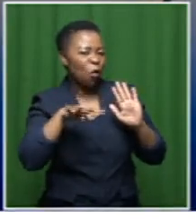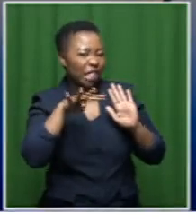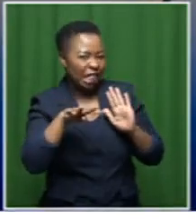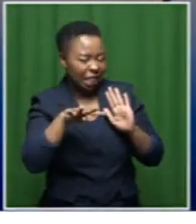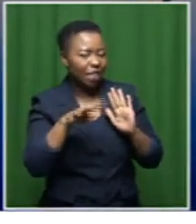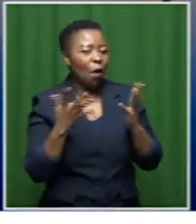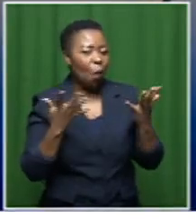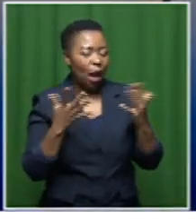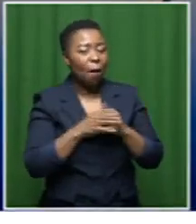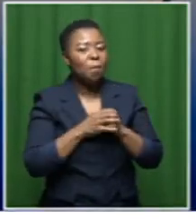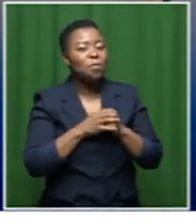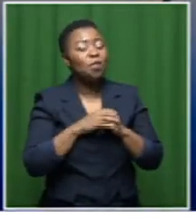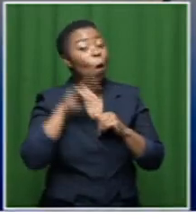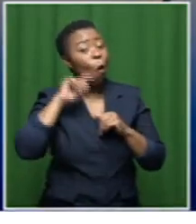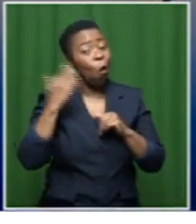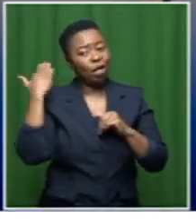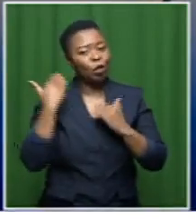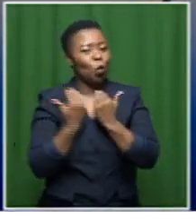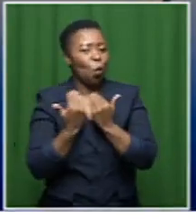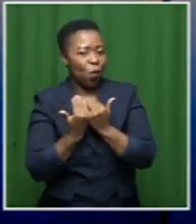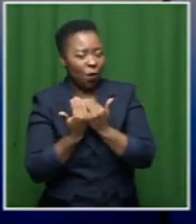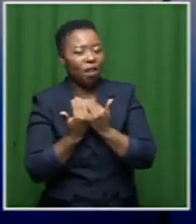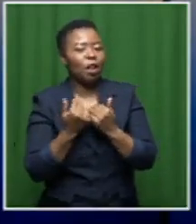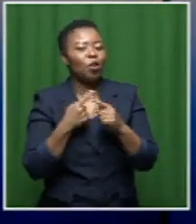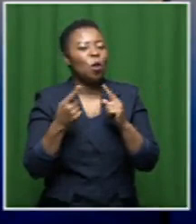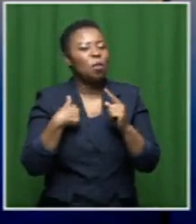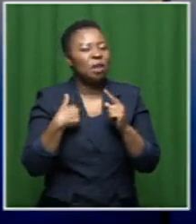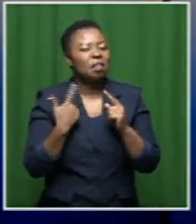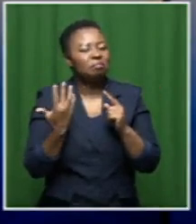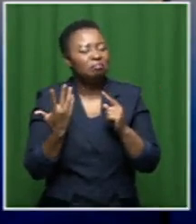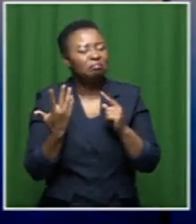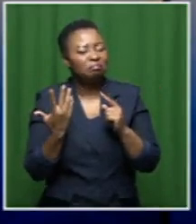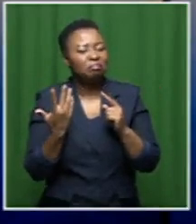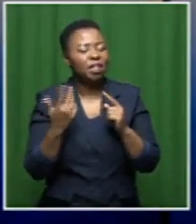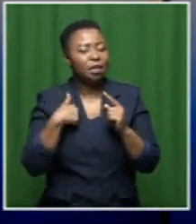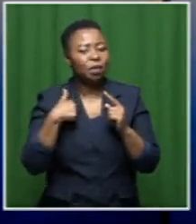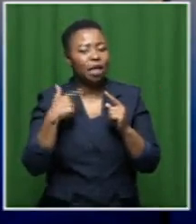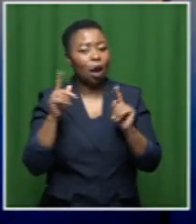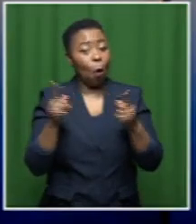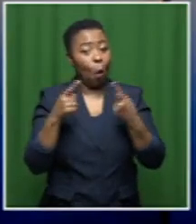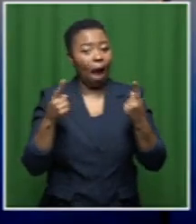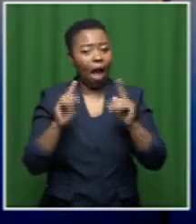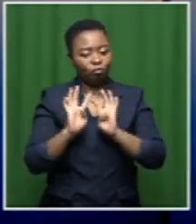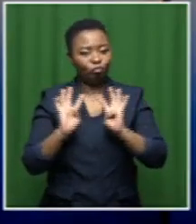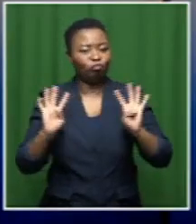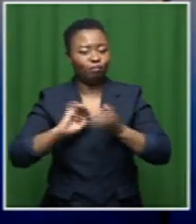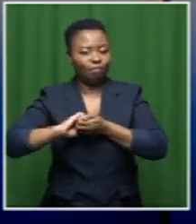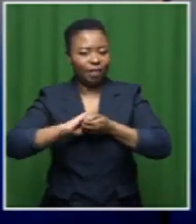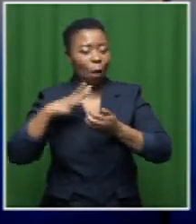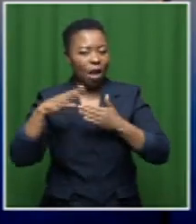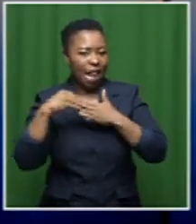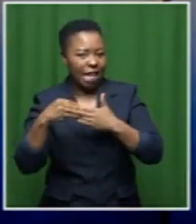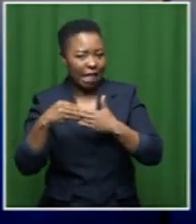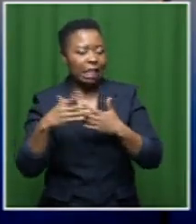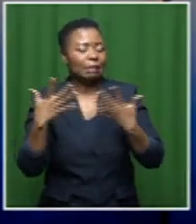at my at old my old school and I was just looking for a you know acquire a lead for our choir and I